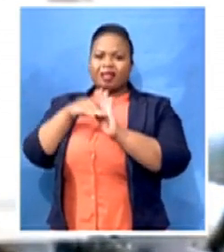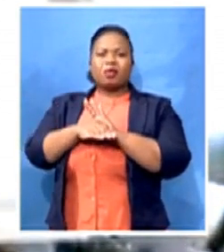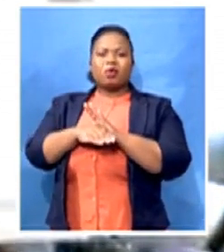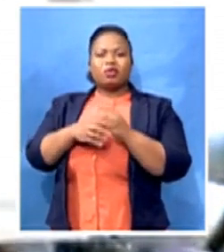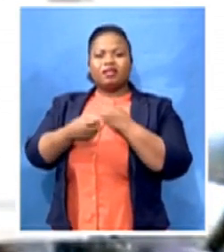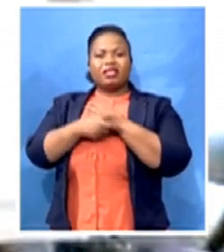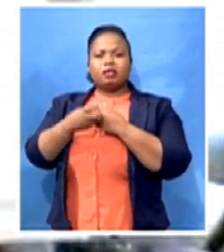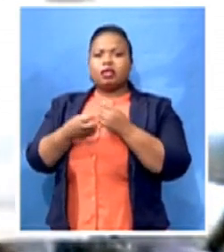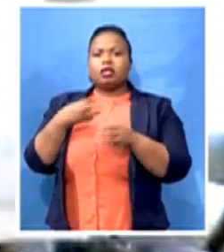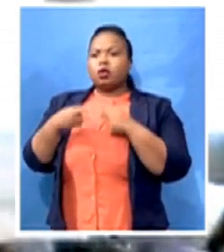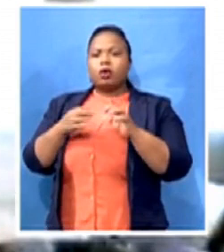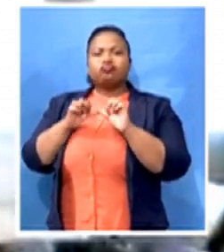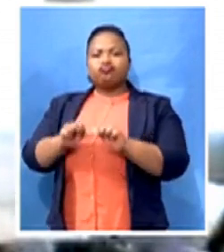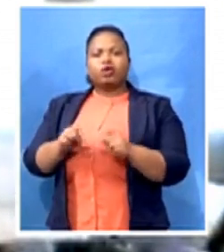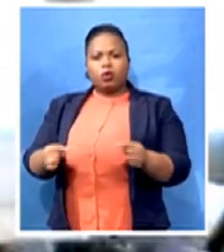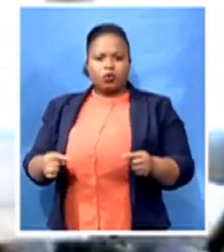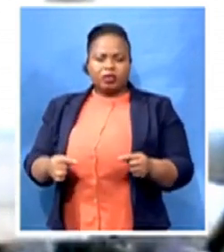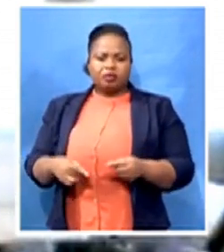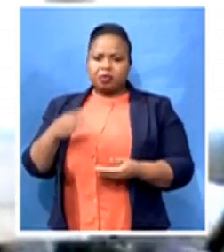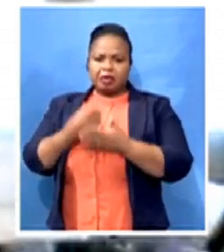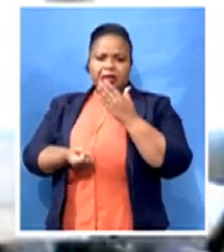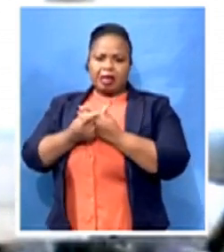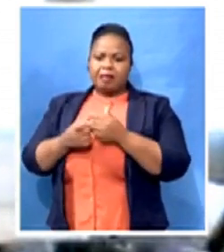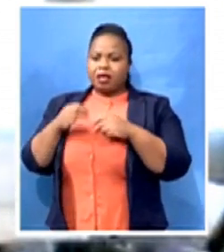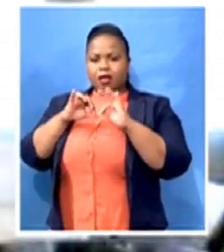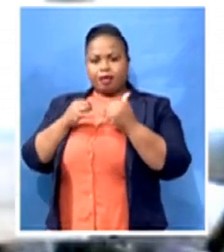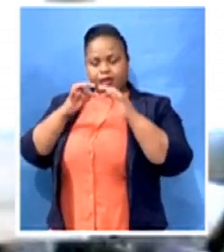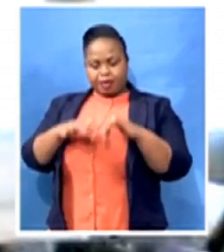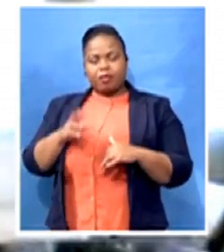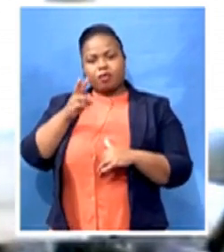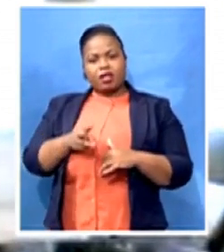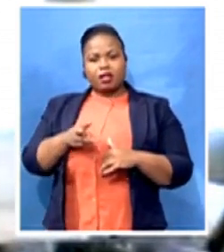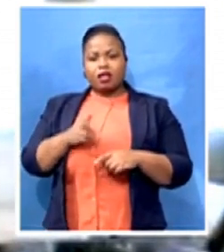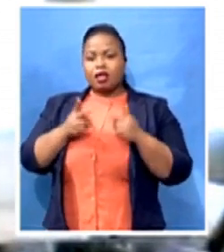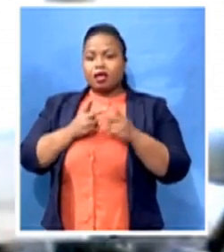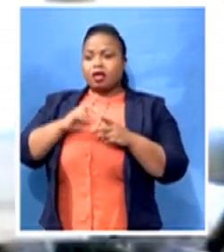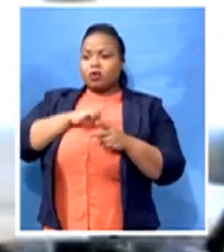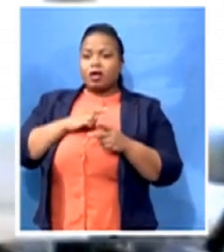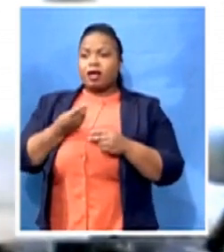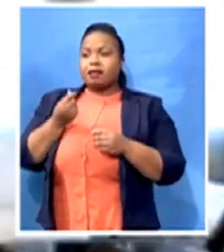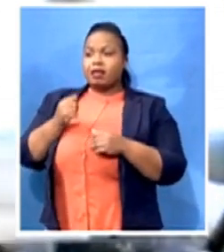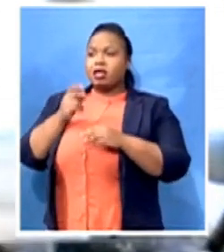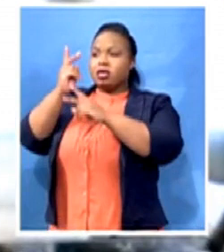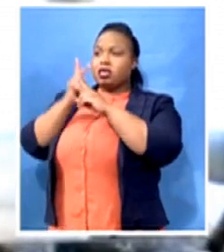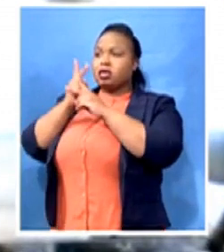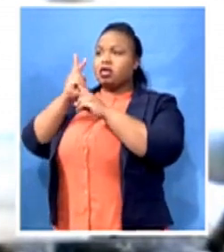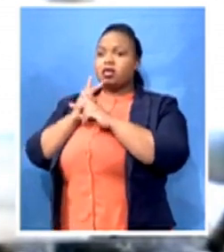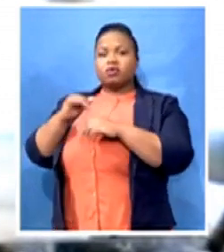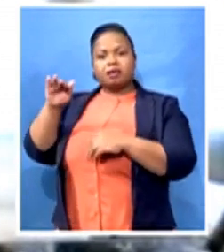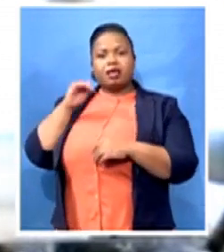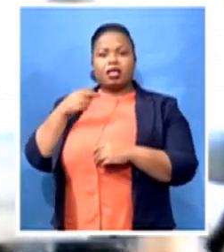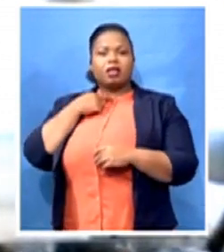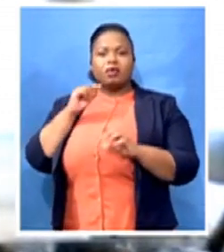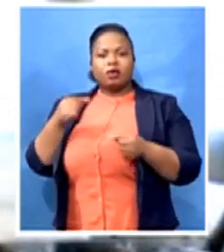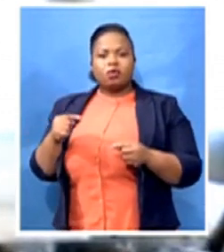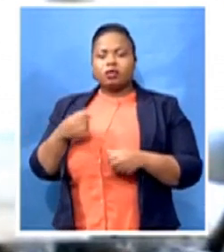space where you don't have the cash flows to be able to make good on the bank. You know, your vehicle is out of circulation and you cannot